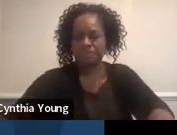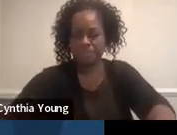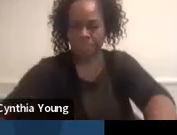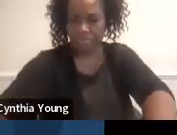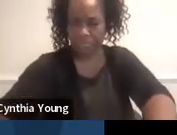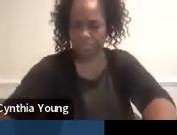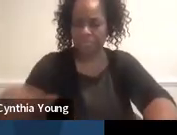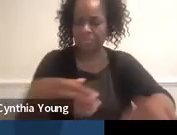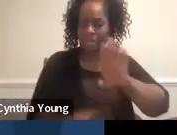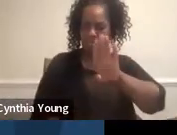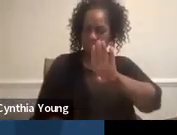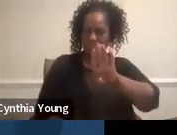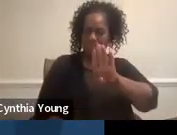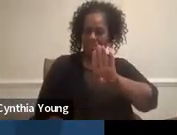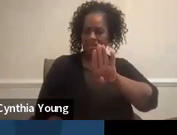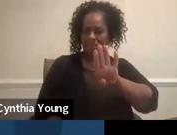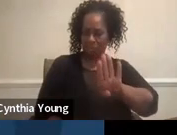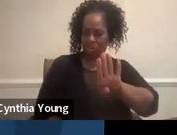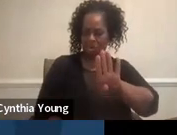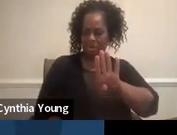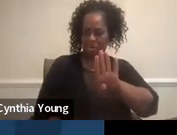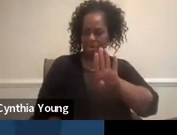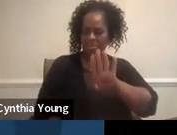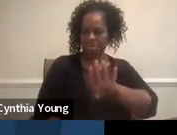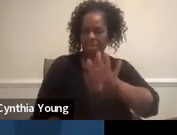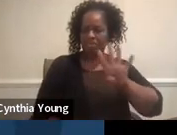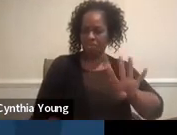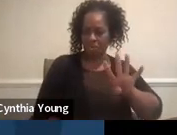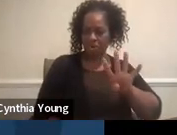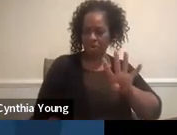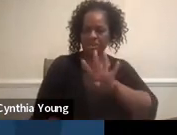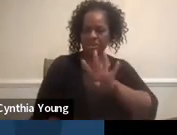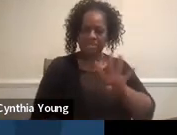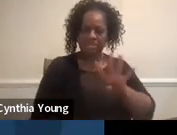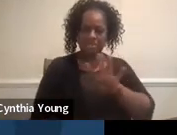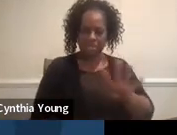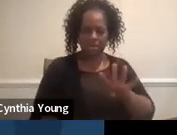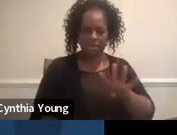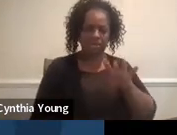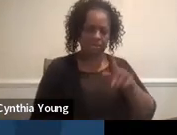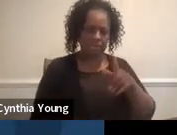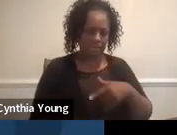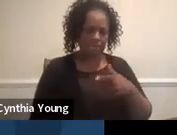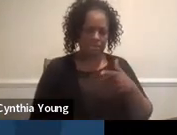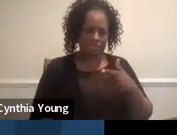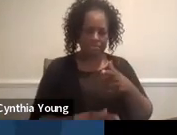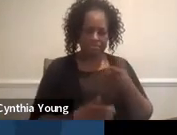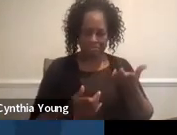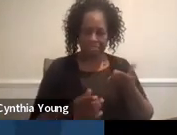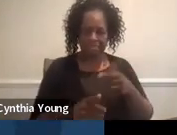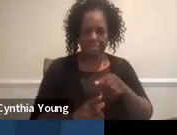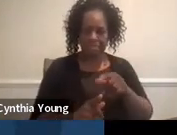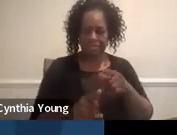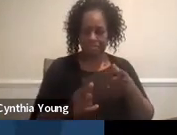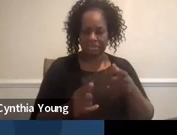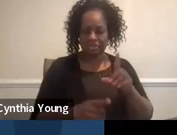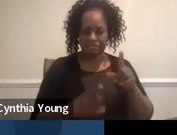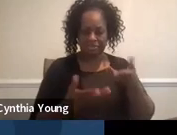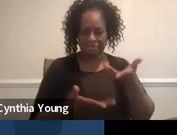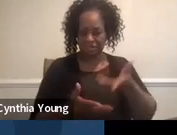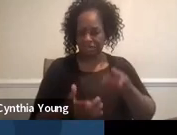B4 is about suspension and expulsion. And there's two parts to it.